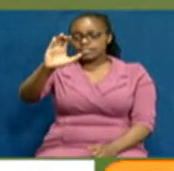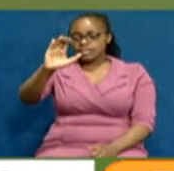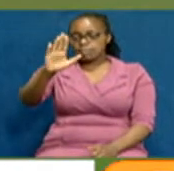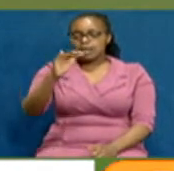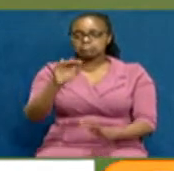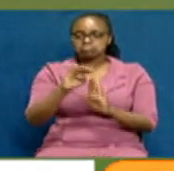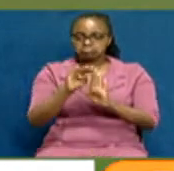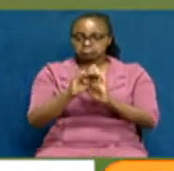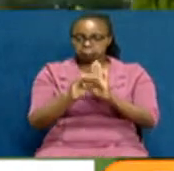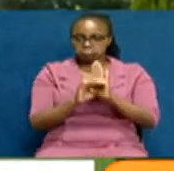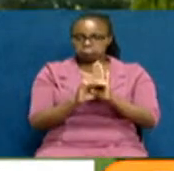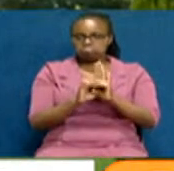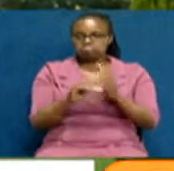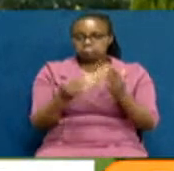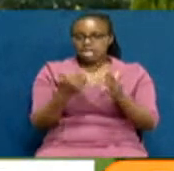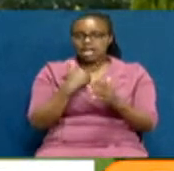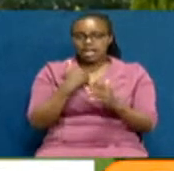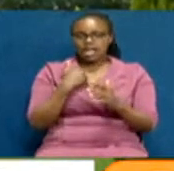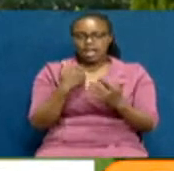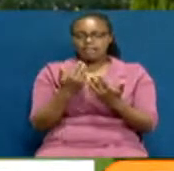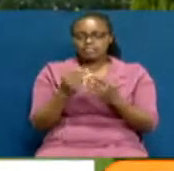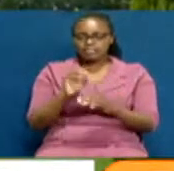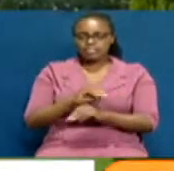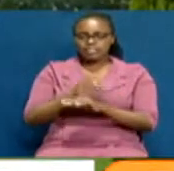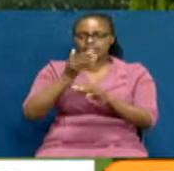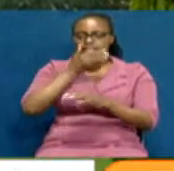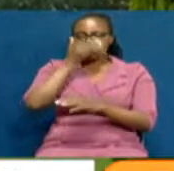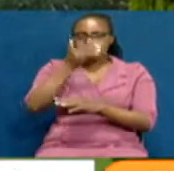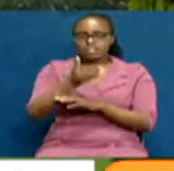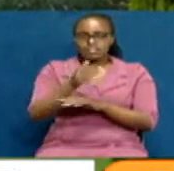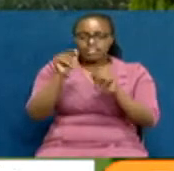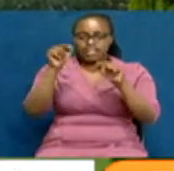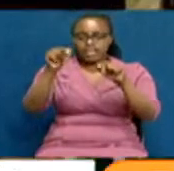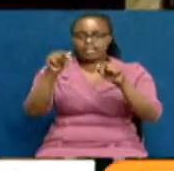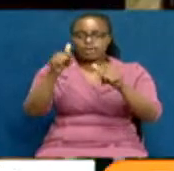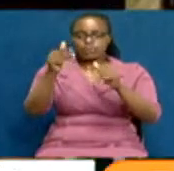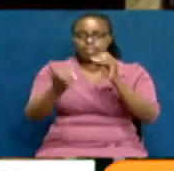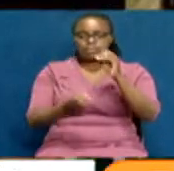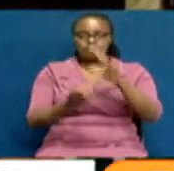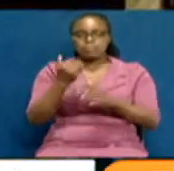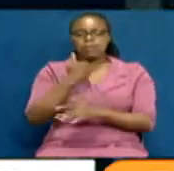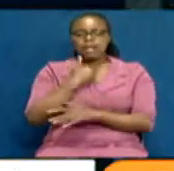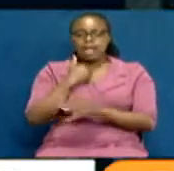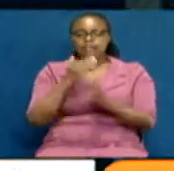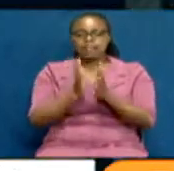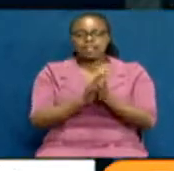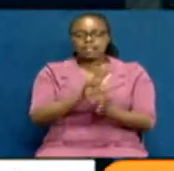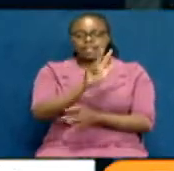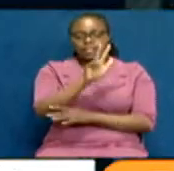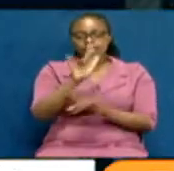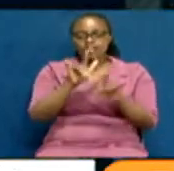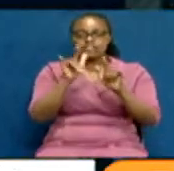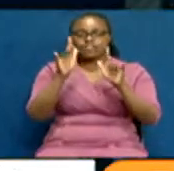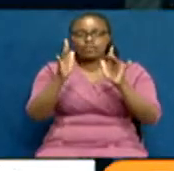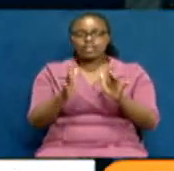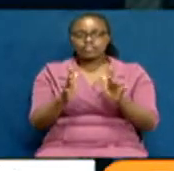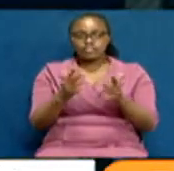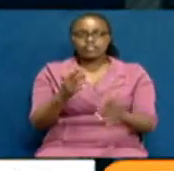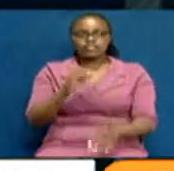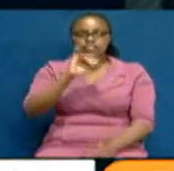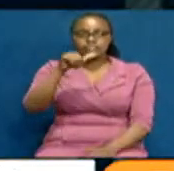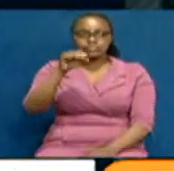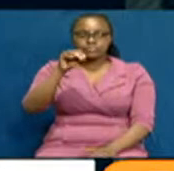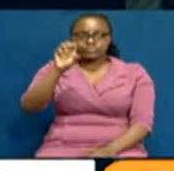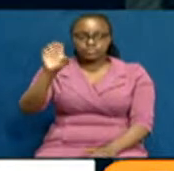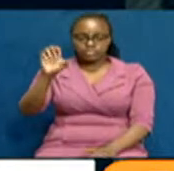in its statement, however, steers clear of responding to the allegations laid against them and the three foreigners, Jose Camargo